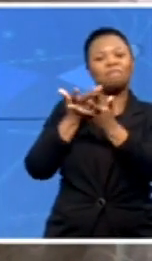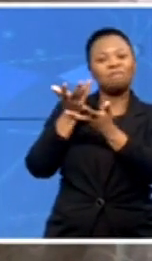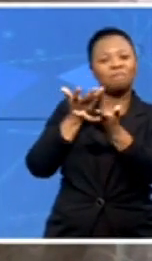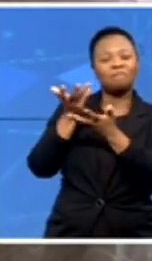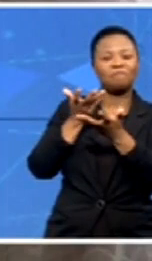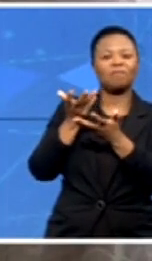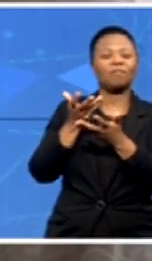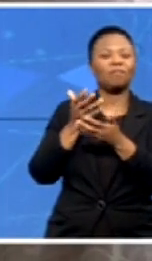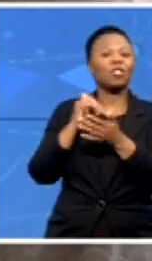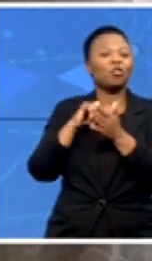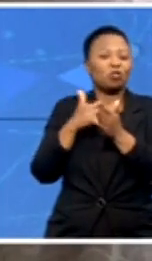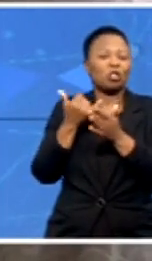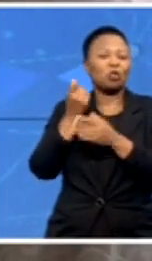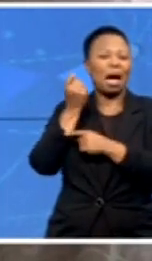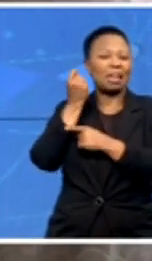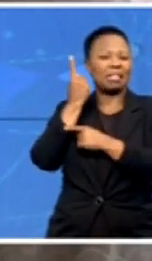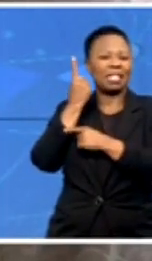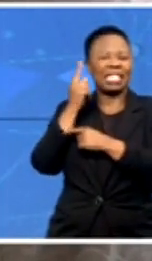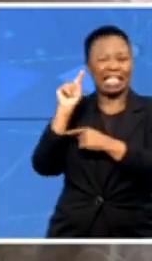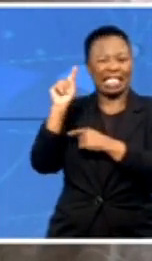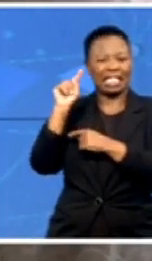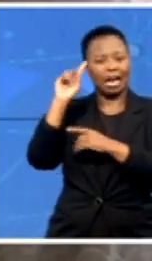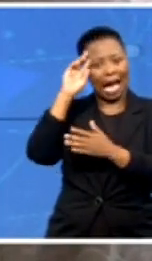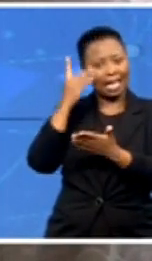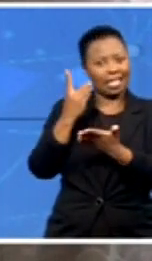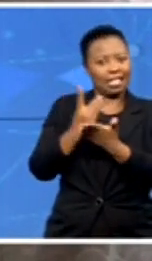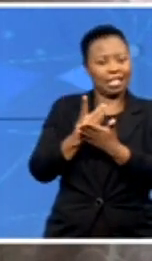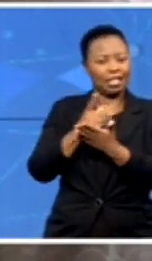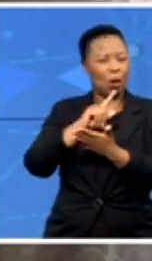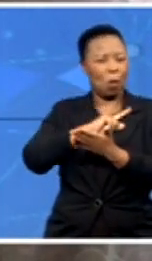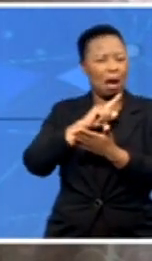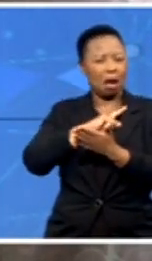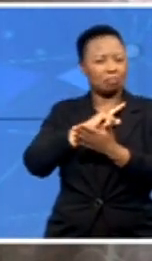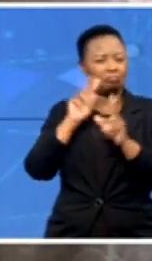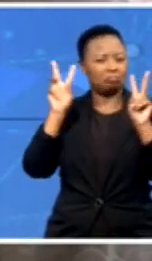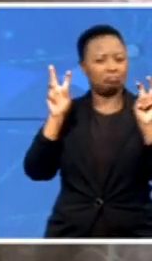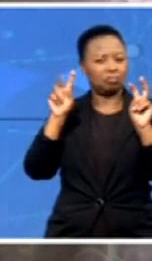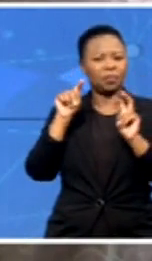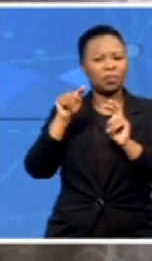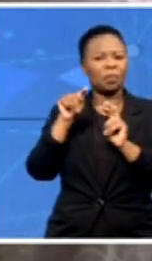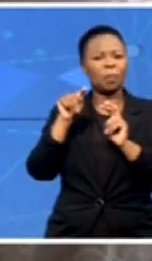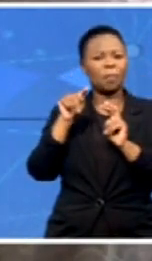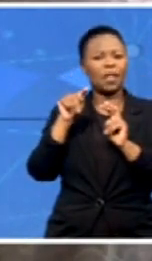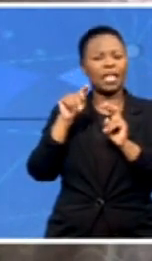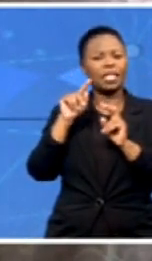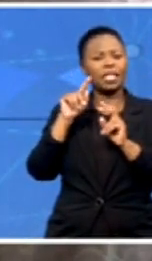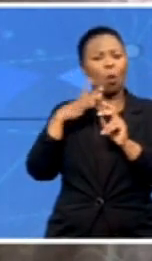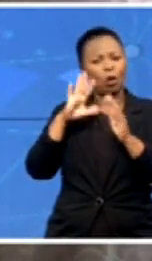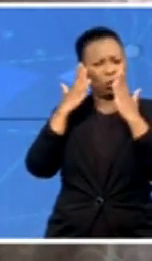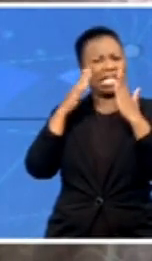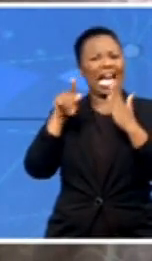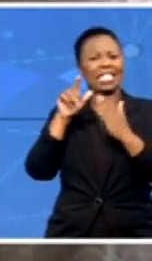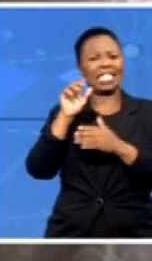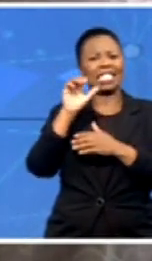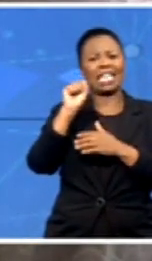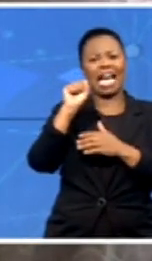she decided to be or wants to become an astrophysicist. What is the driving force behind it all? So let's take a listen